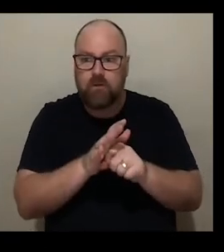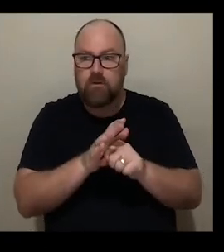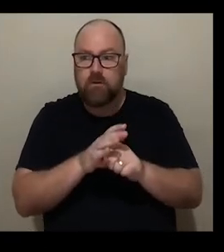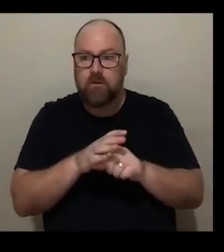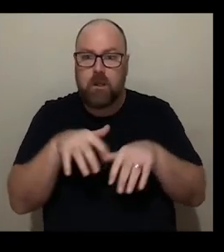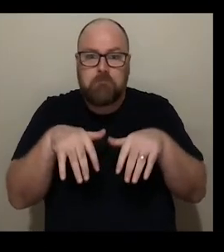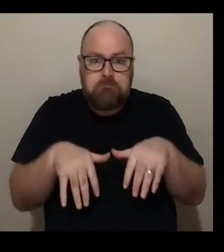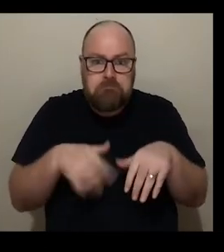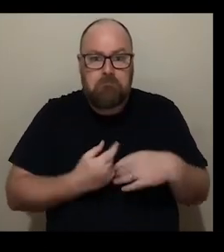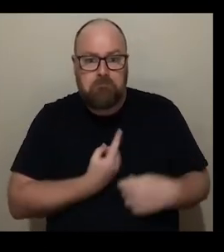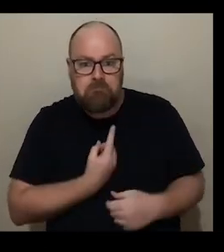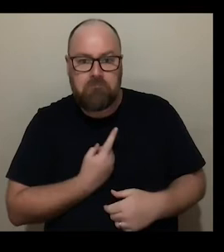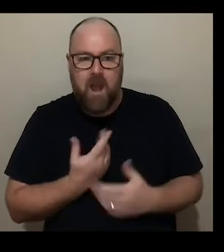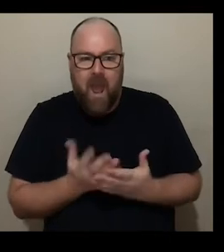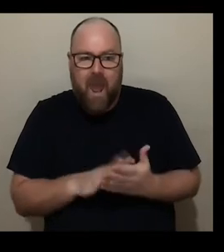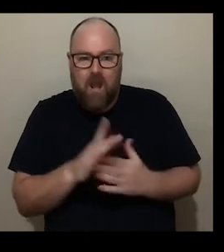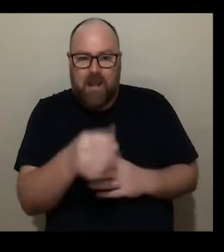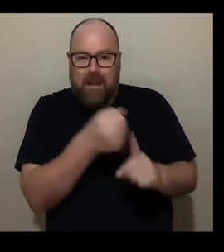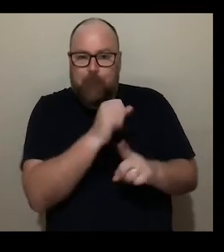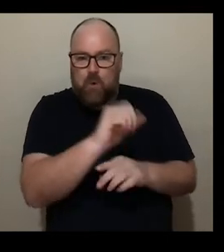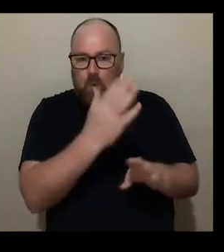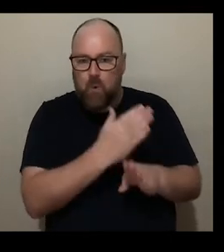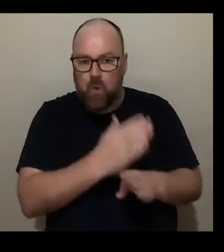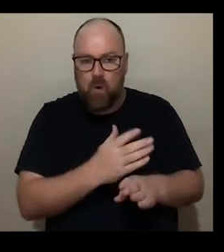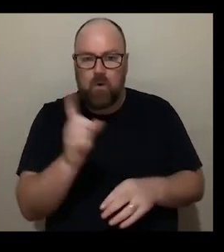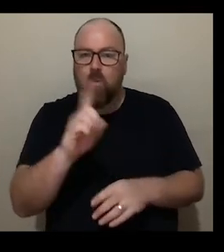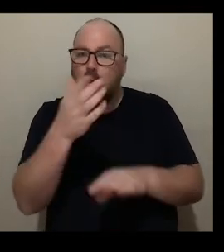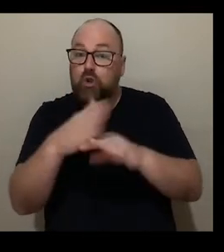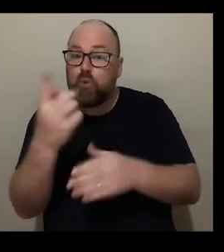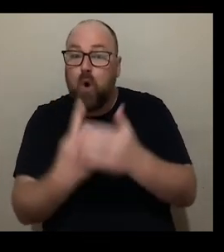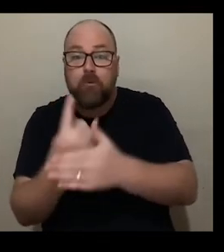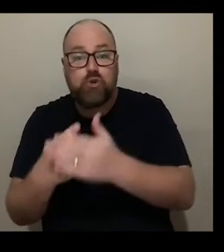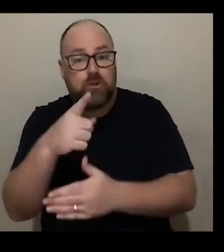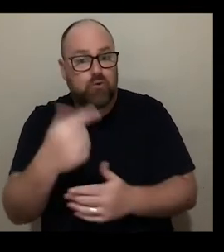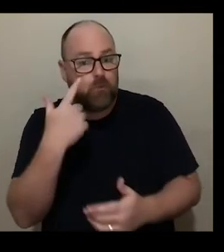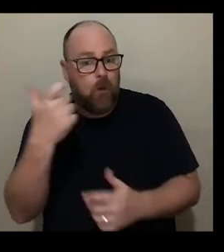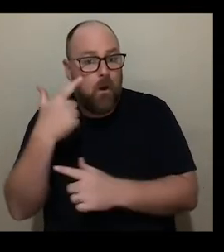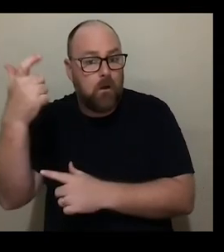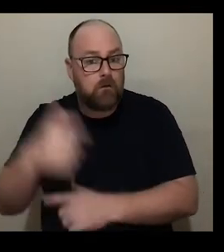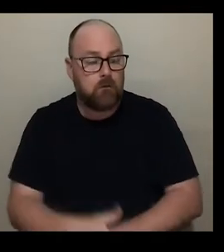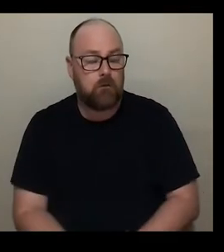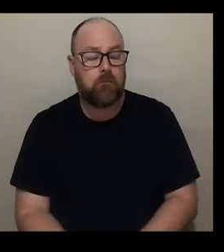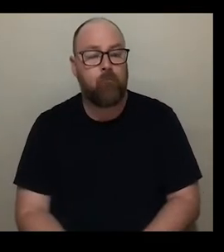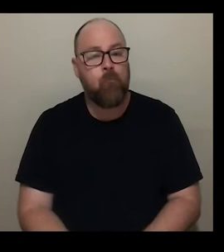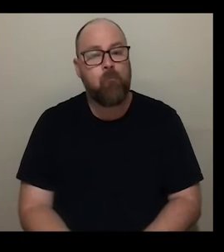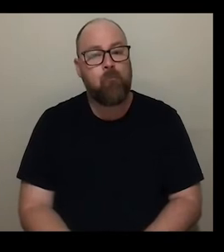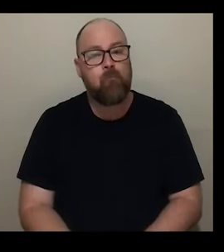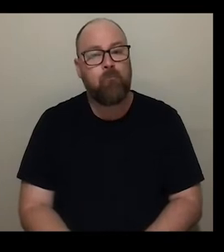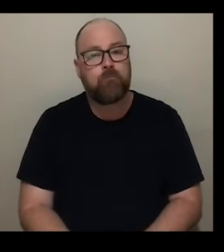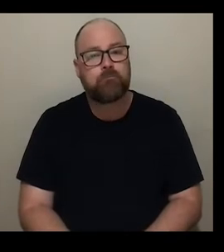creative practice what new opportunities have you discovered during this period it's really interesting because I've